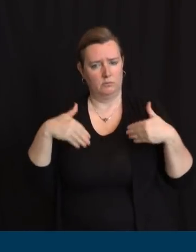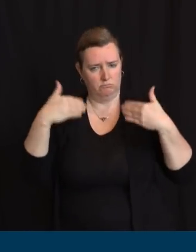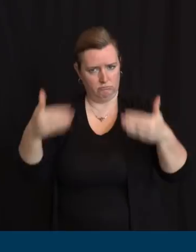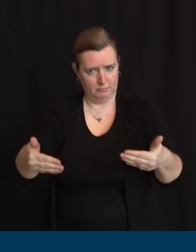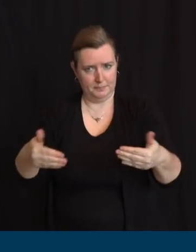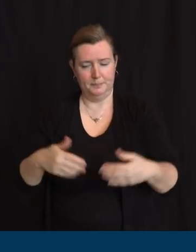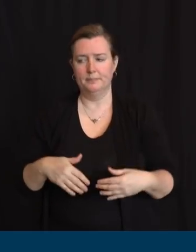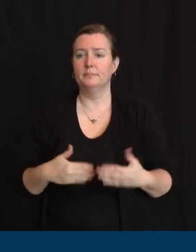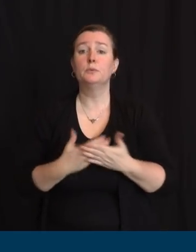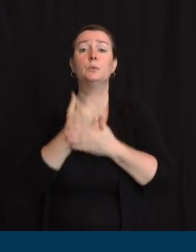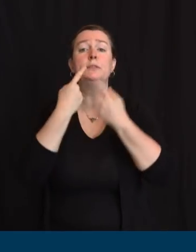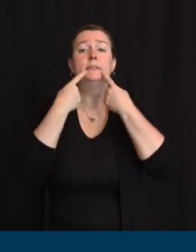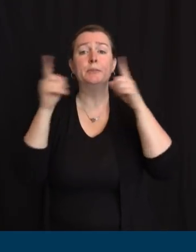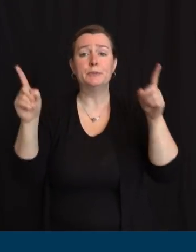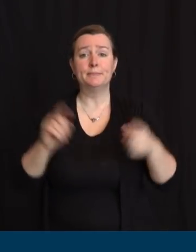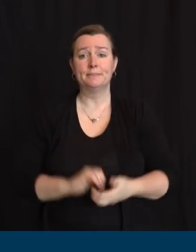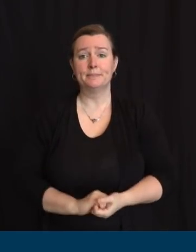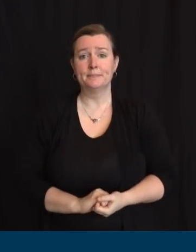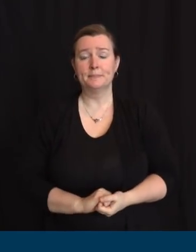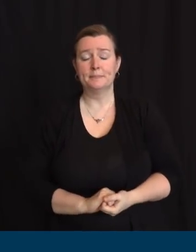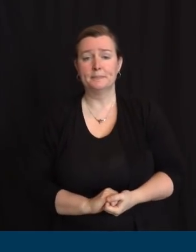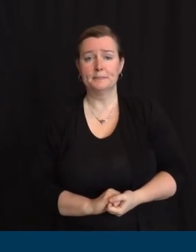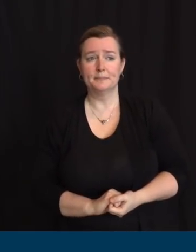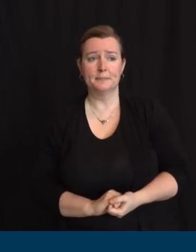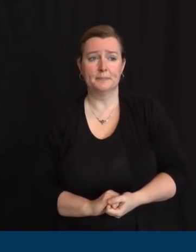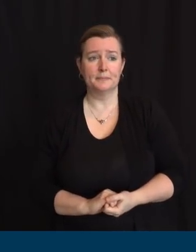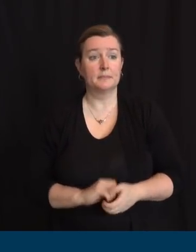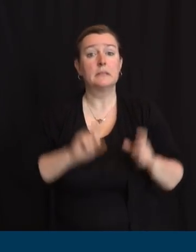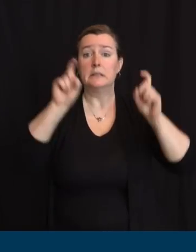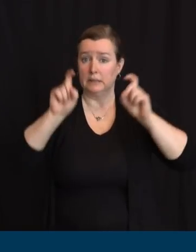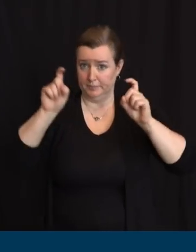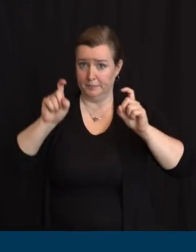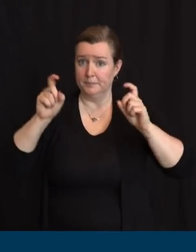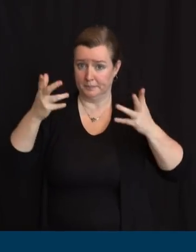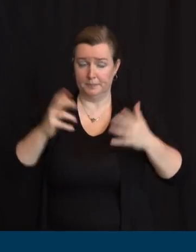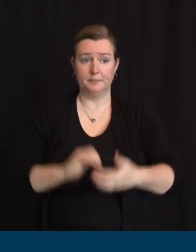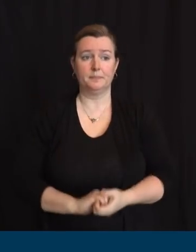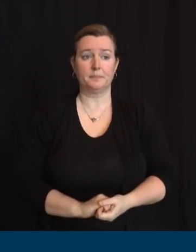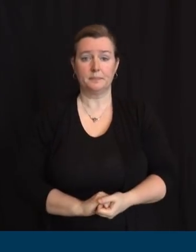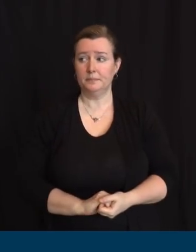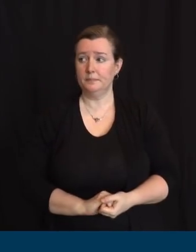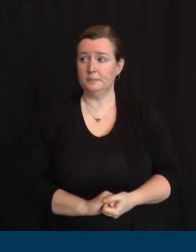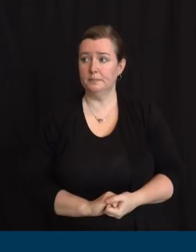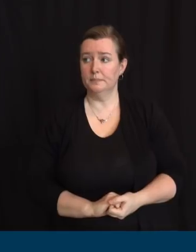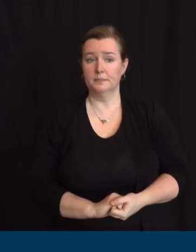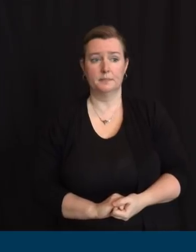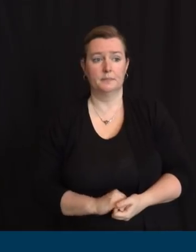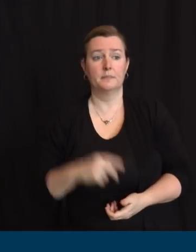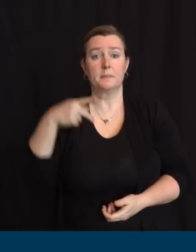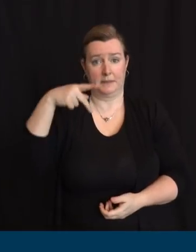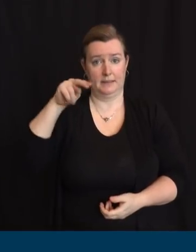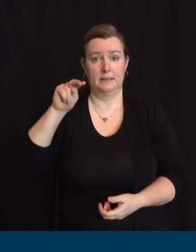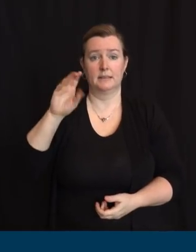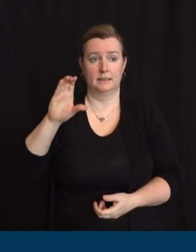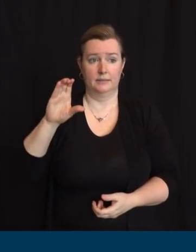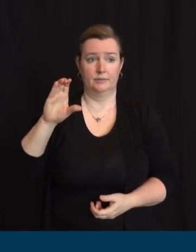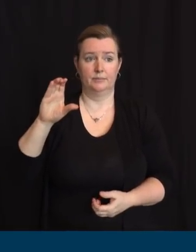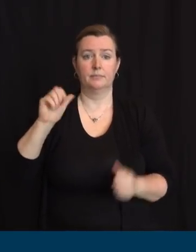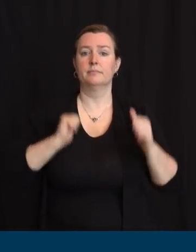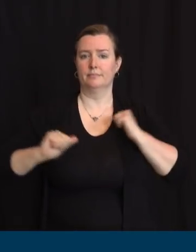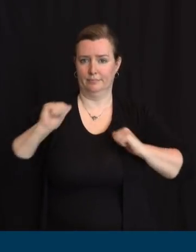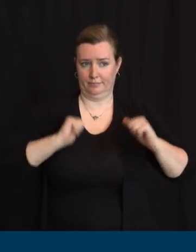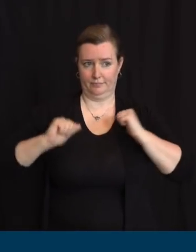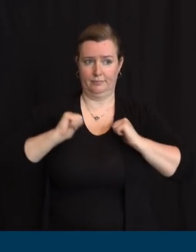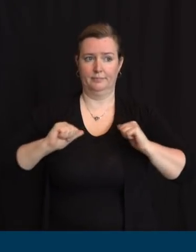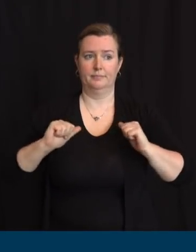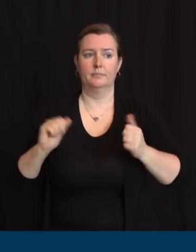First on testing, as was noted yesterday, the PNC Bank Arts Center testing site, which we're operating in partnership with FEMA, will